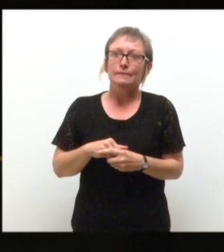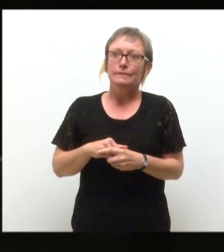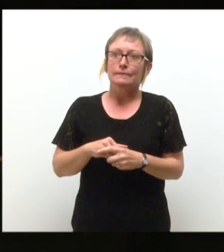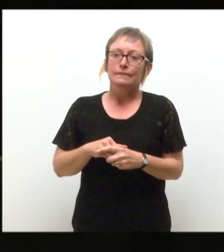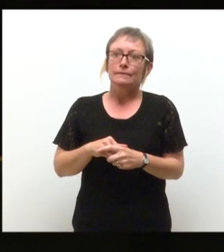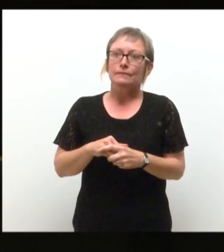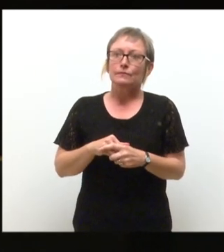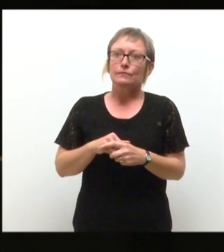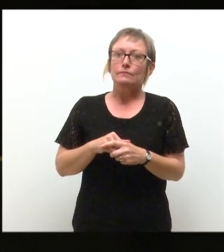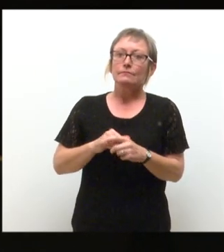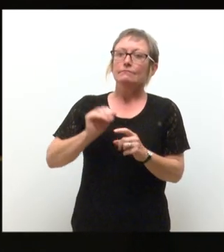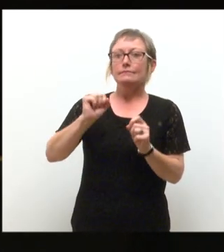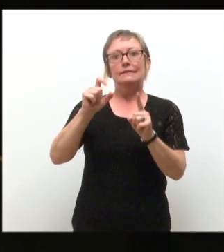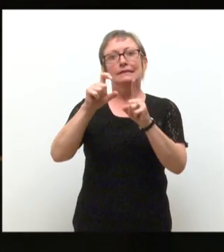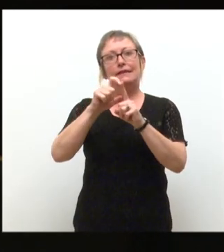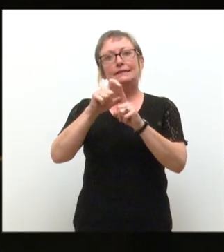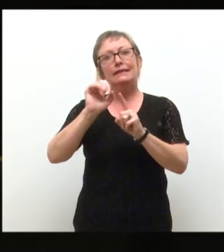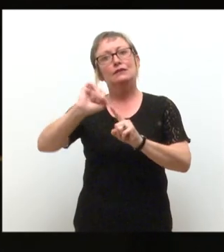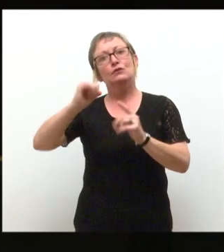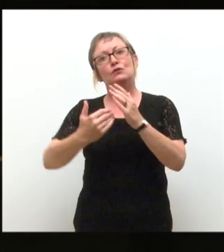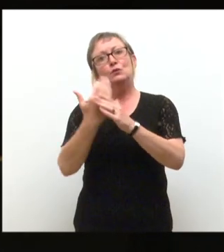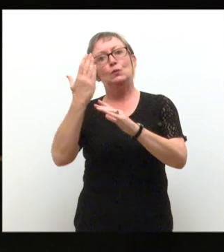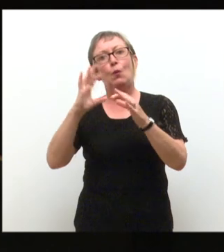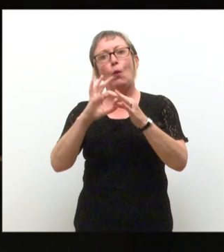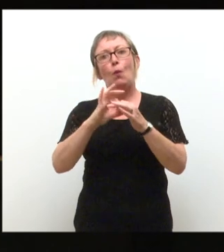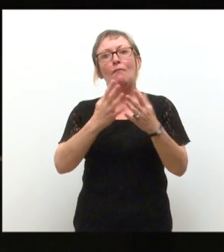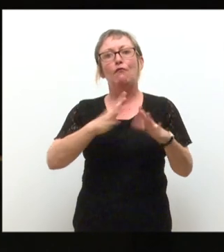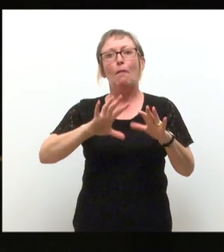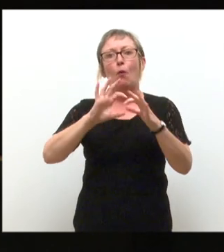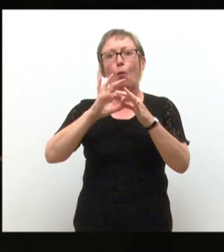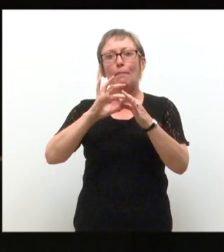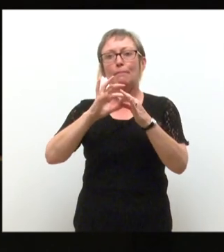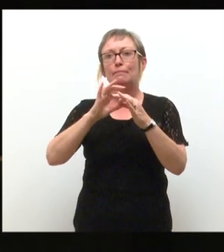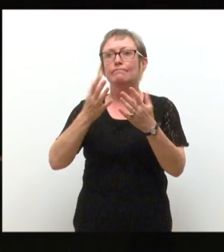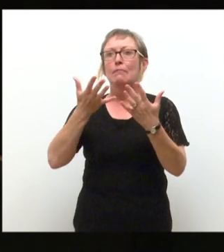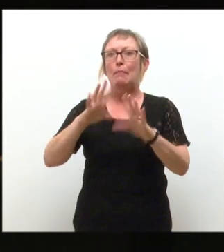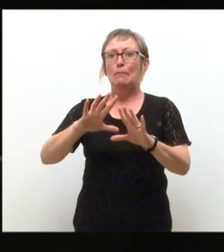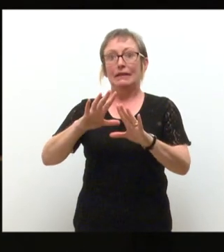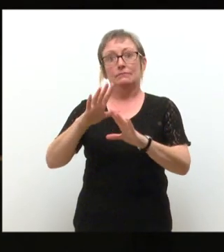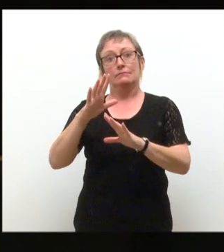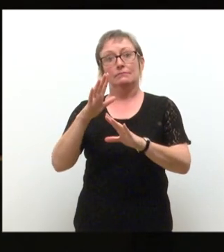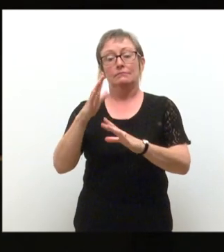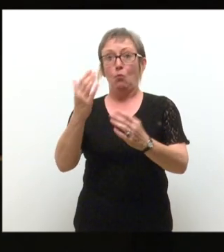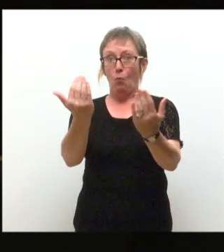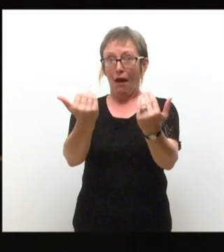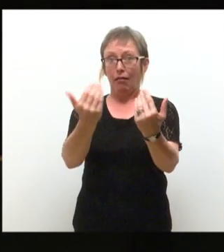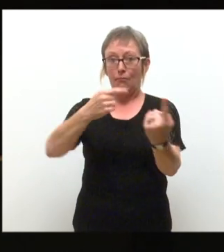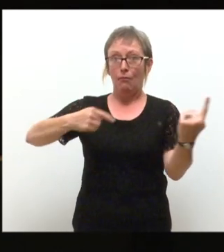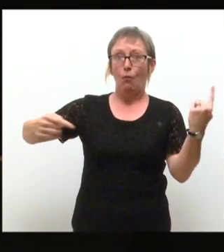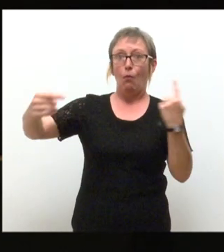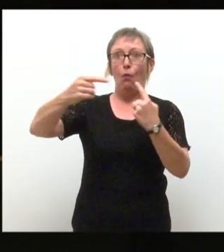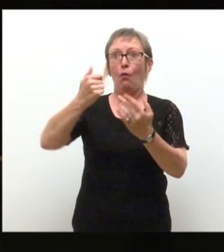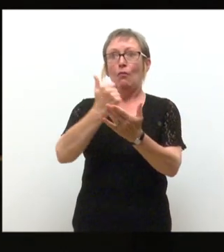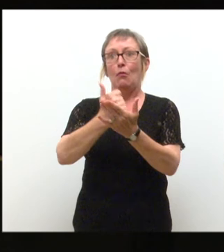So Dundee, your new home from home. Our principal, Chancellor, Lord Provost, our chaplain, our students have all welcomed you brilliantly